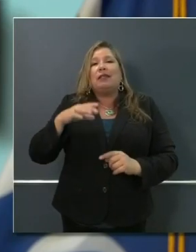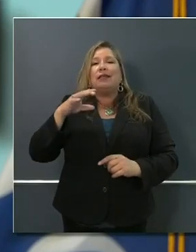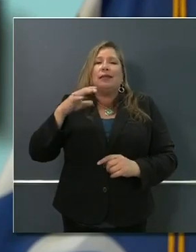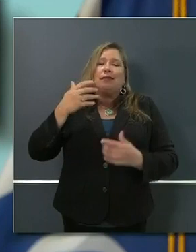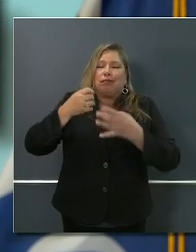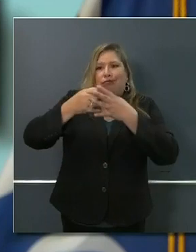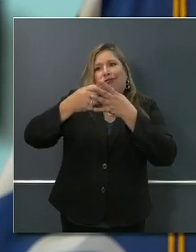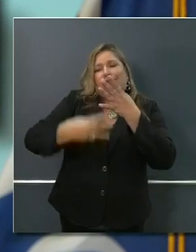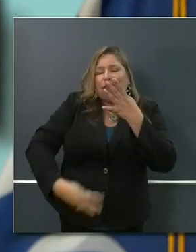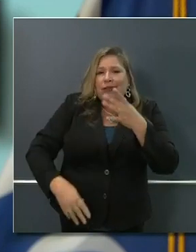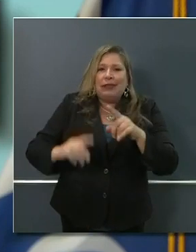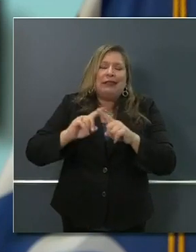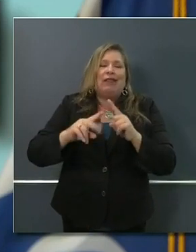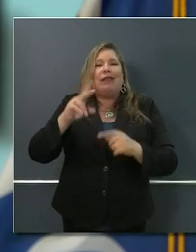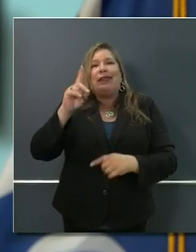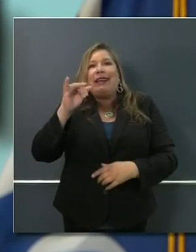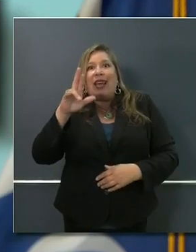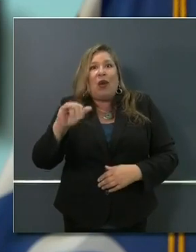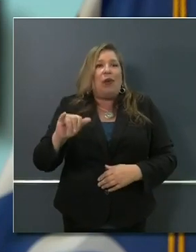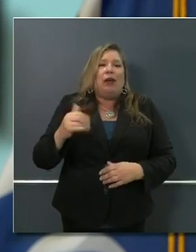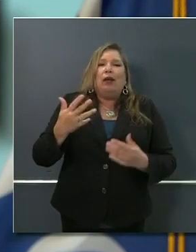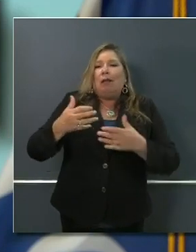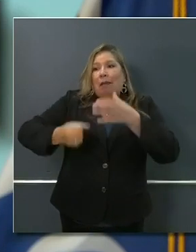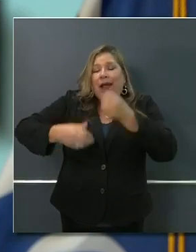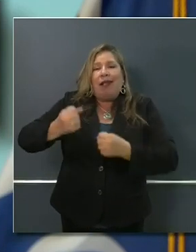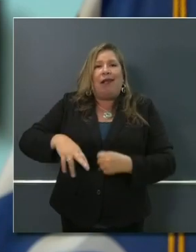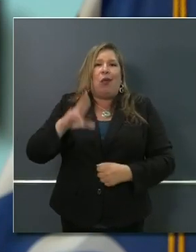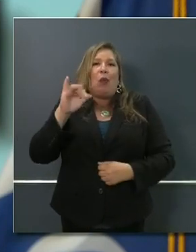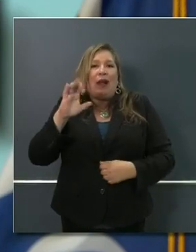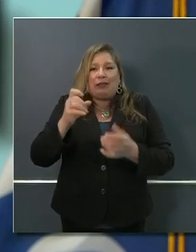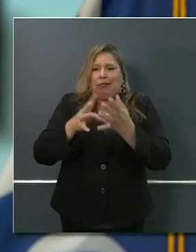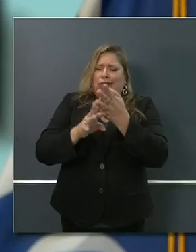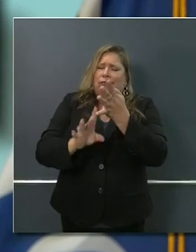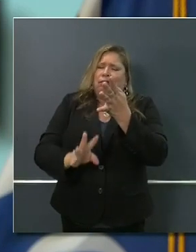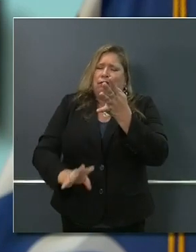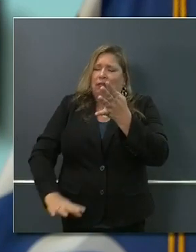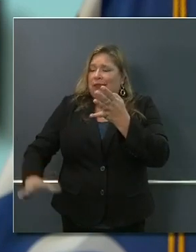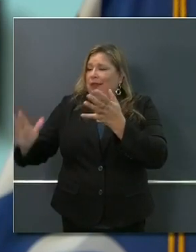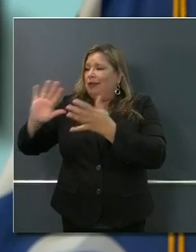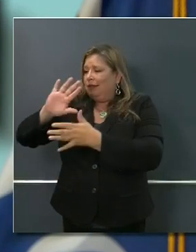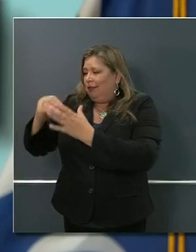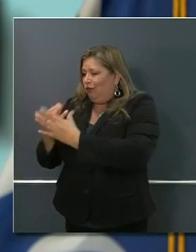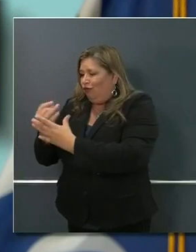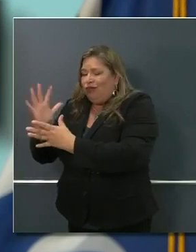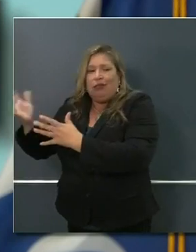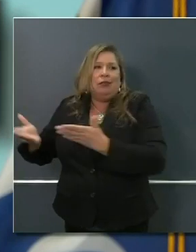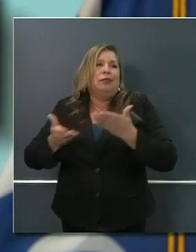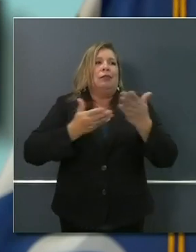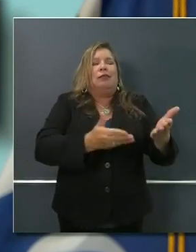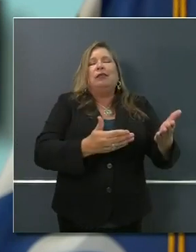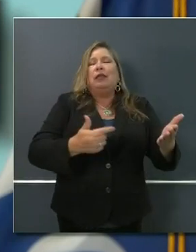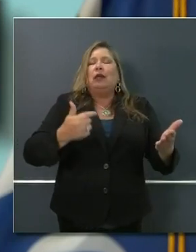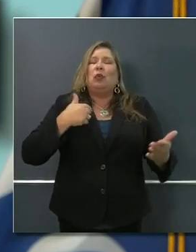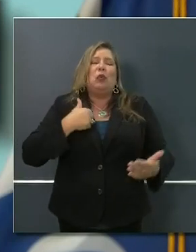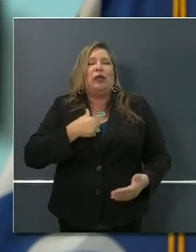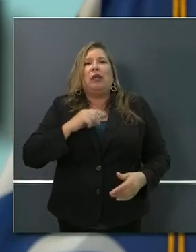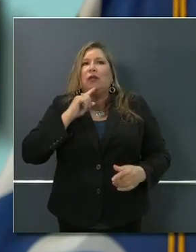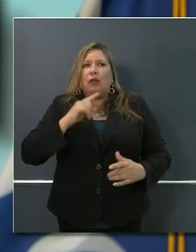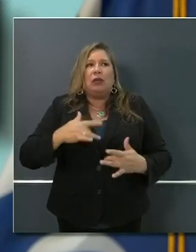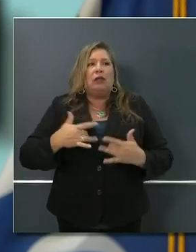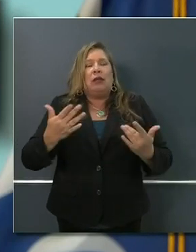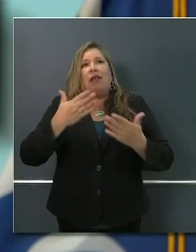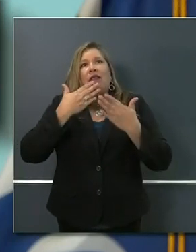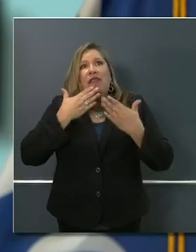list in dairy and rice, but you get the picture, and we're very, very grateful that people will be getting these food boxes.